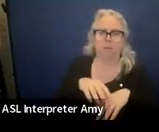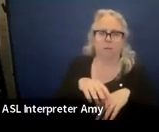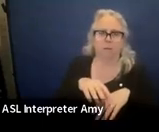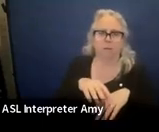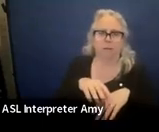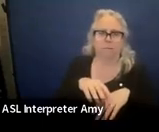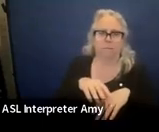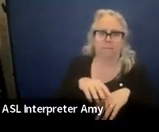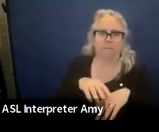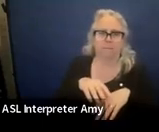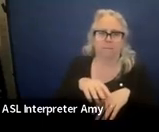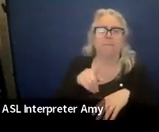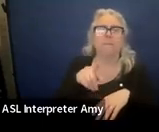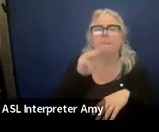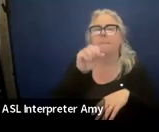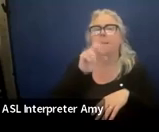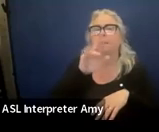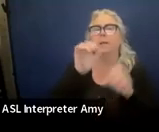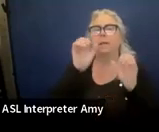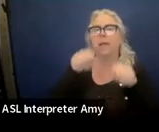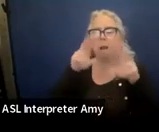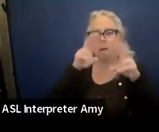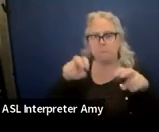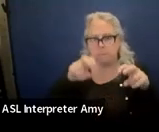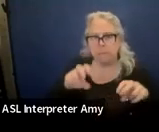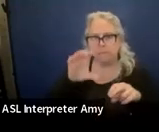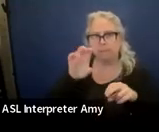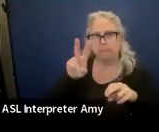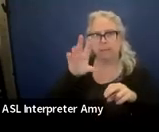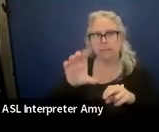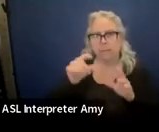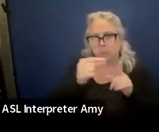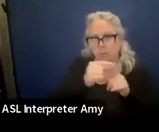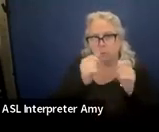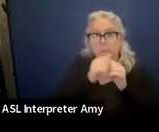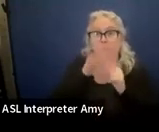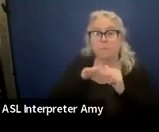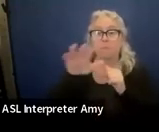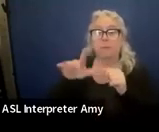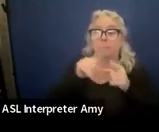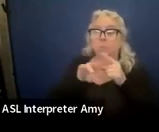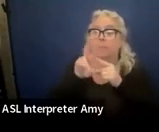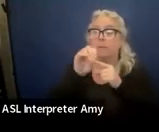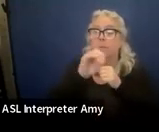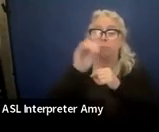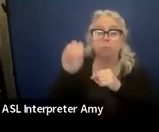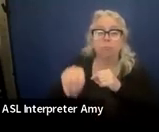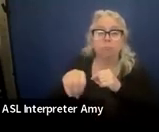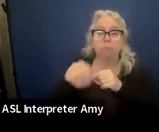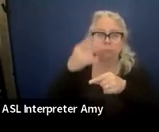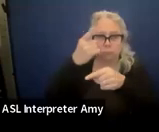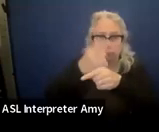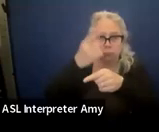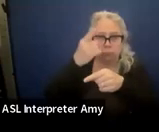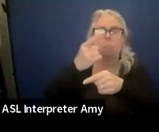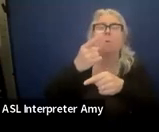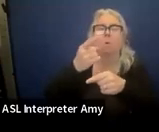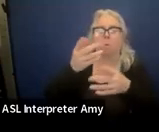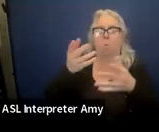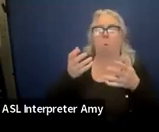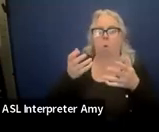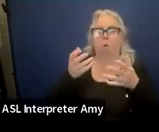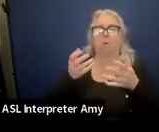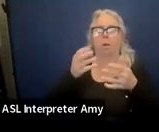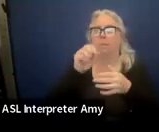All right. Mary can decode CVC words with 55 to 70% accuracy. And we want